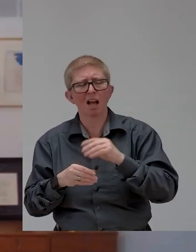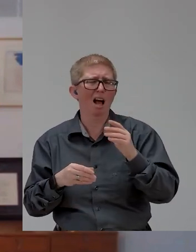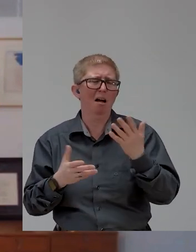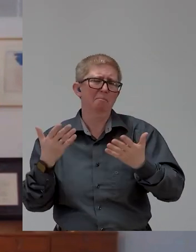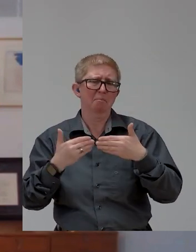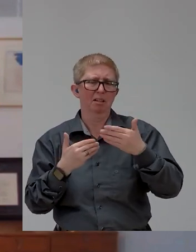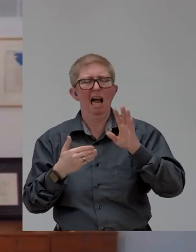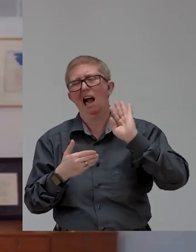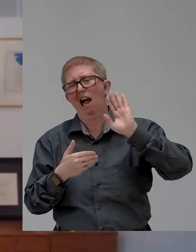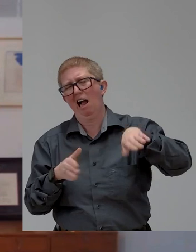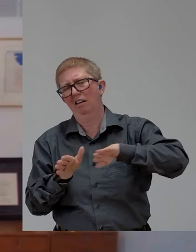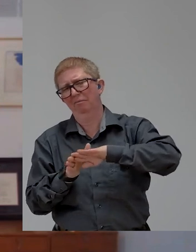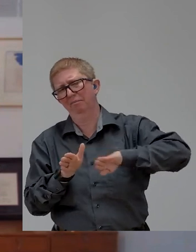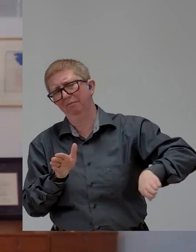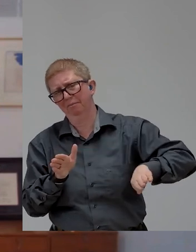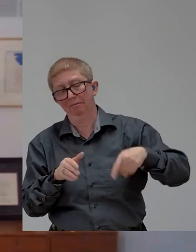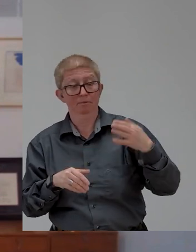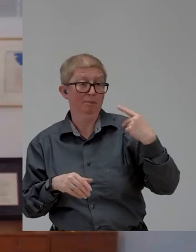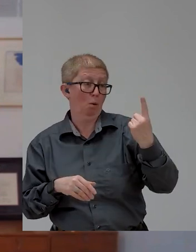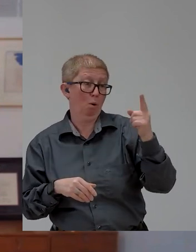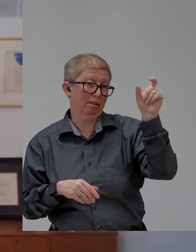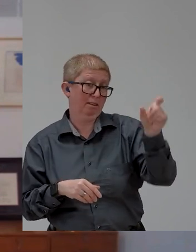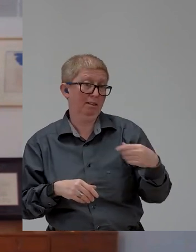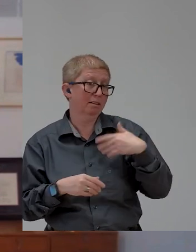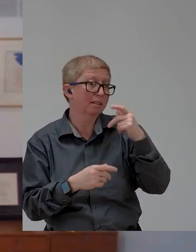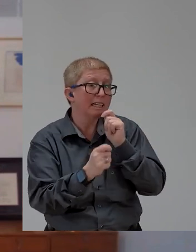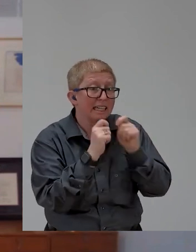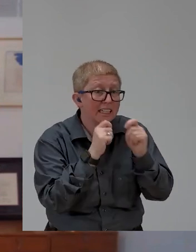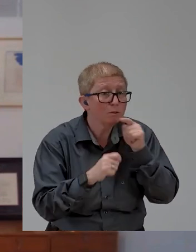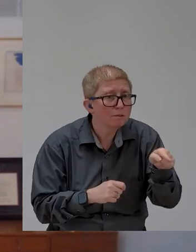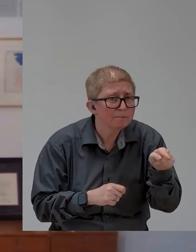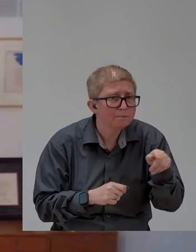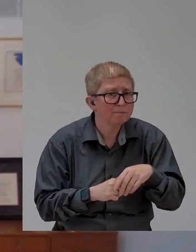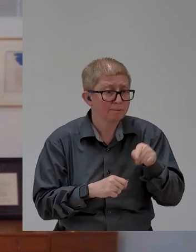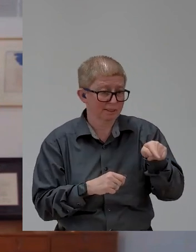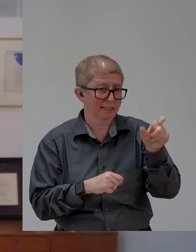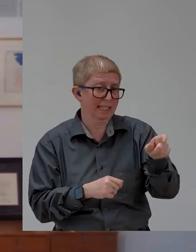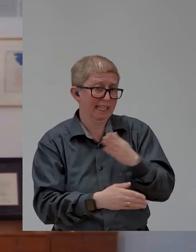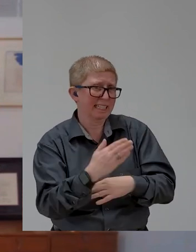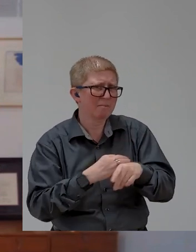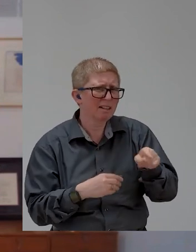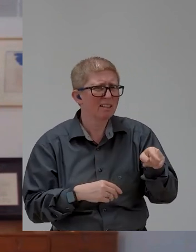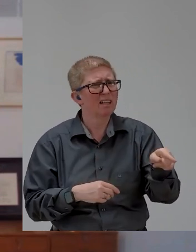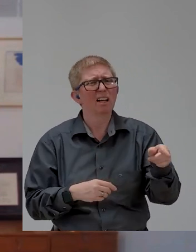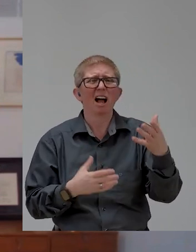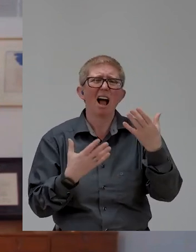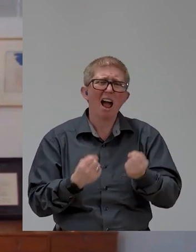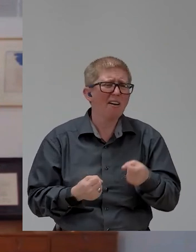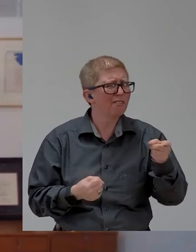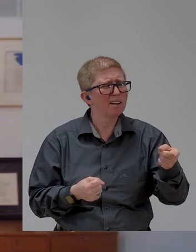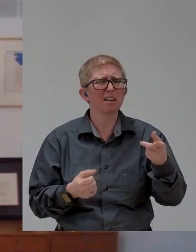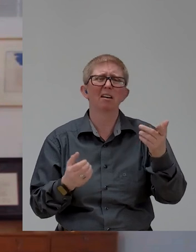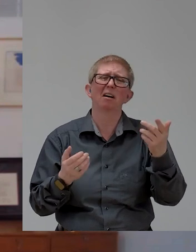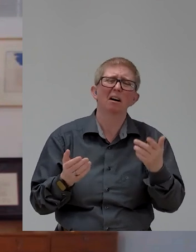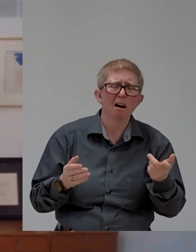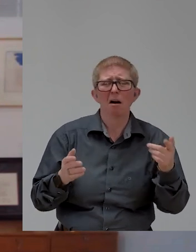they said that when they were talking with someone about the problems with their technology procurement, the person indicated that, oh yeah, we don't listen